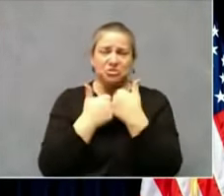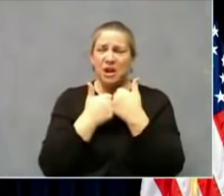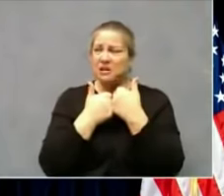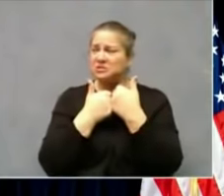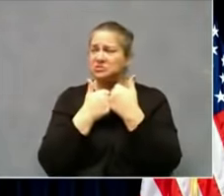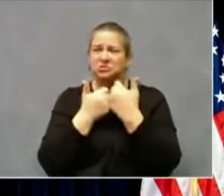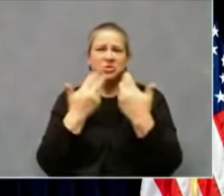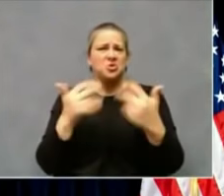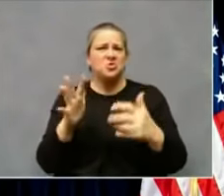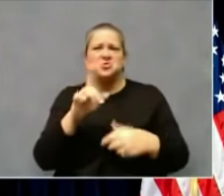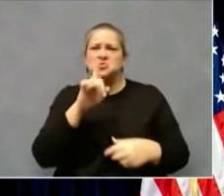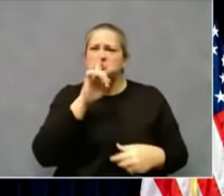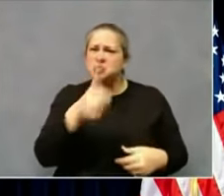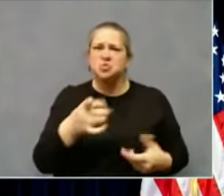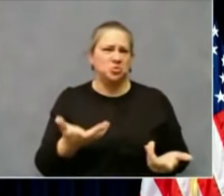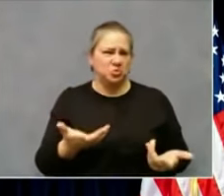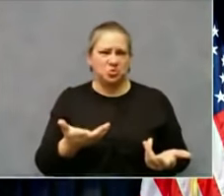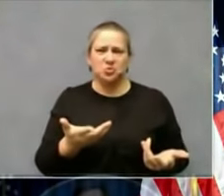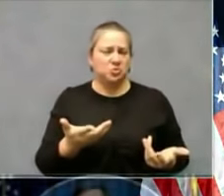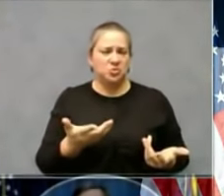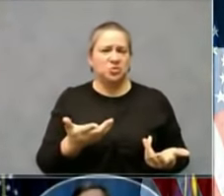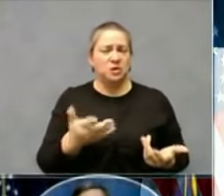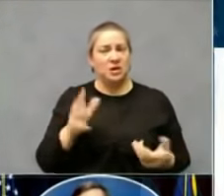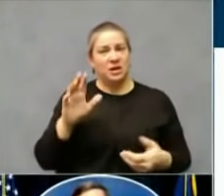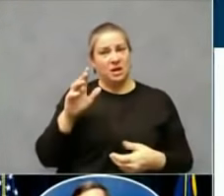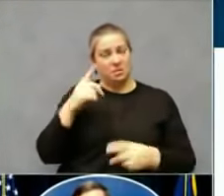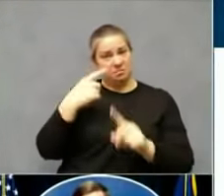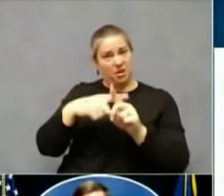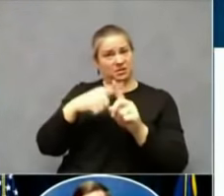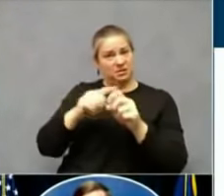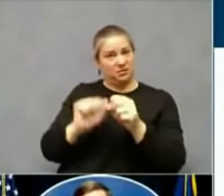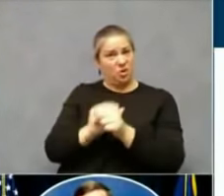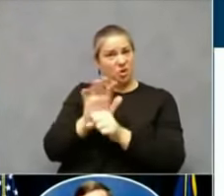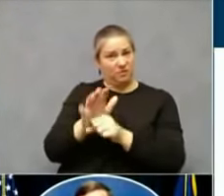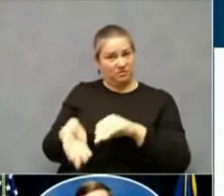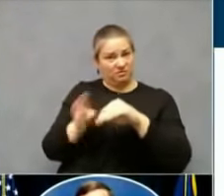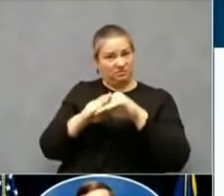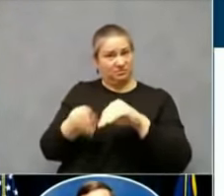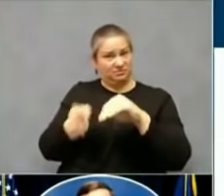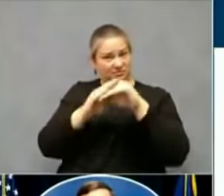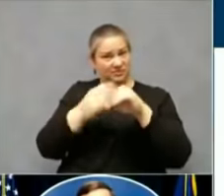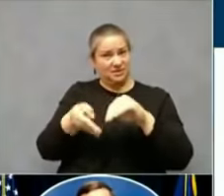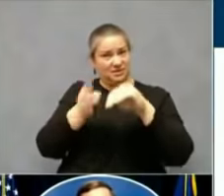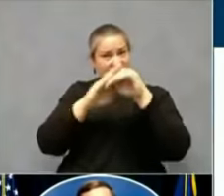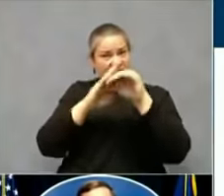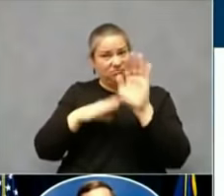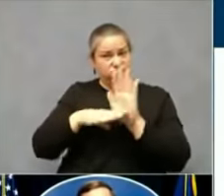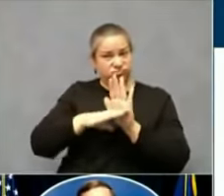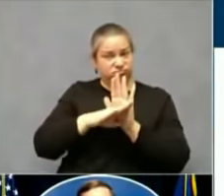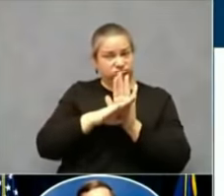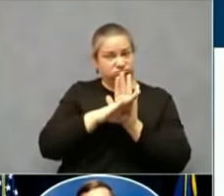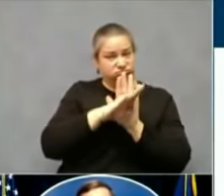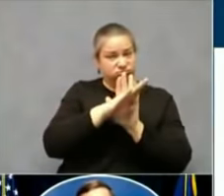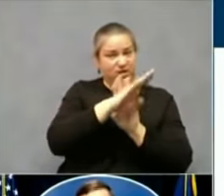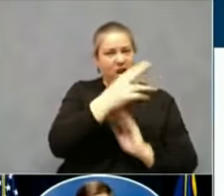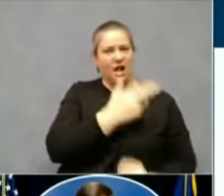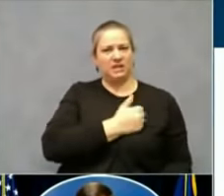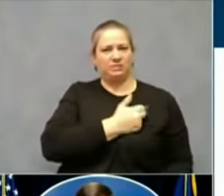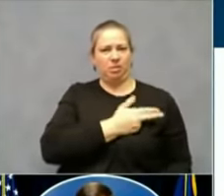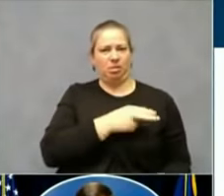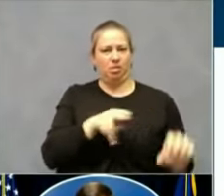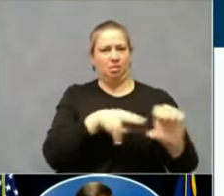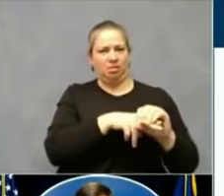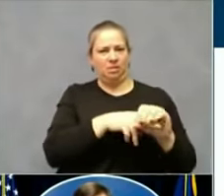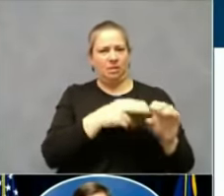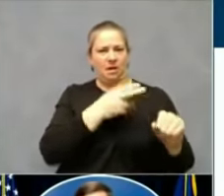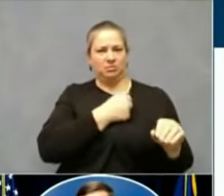our inpatient census. These are people needing hospitalization going up, up and up. And you know what?